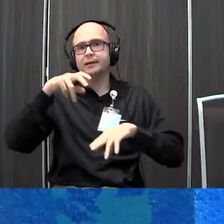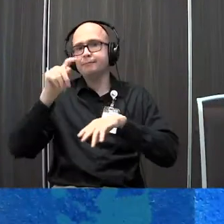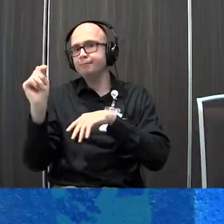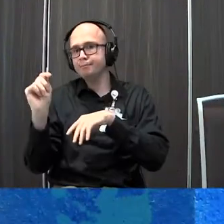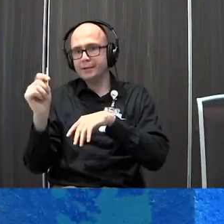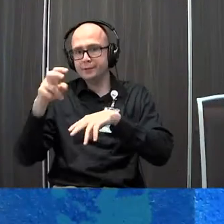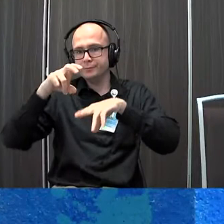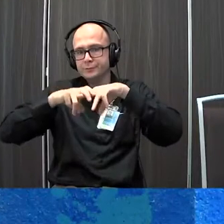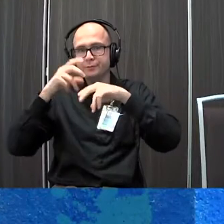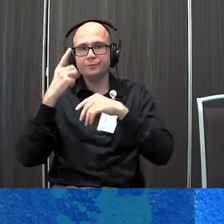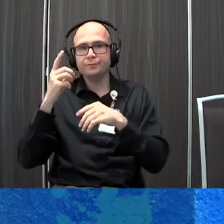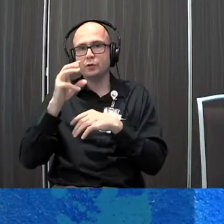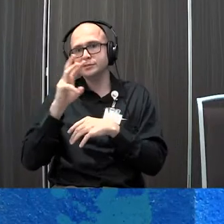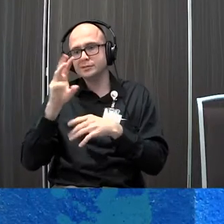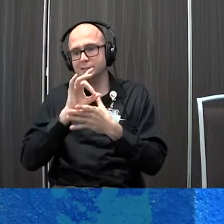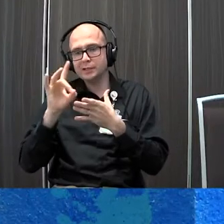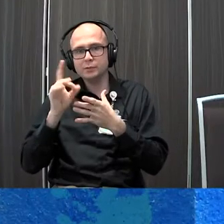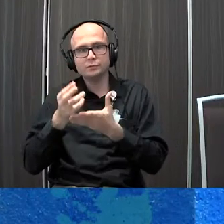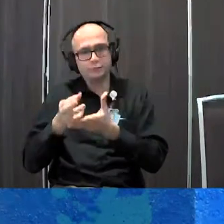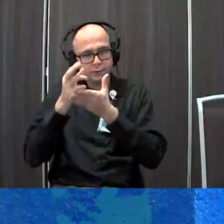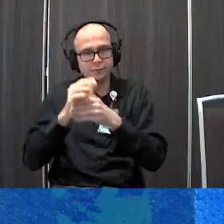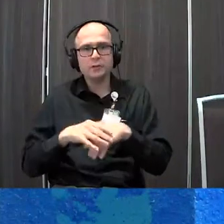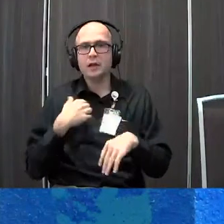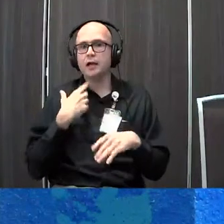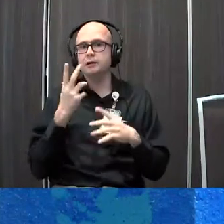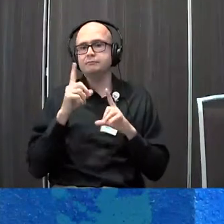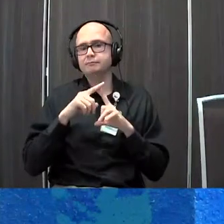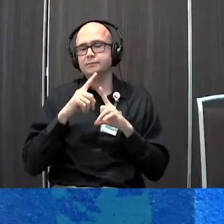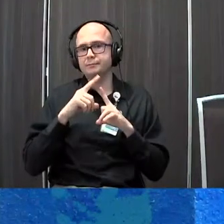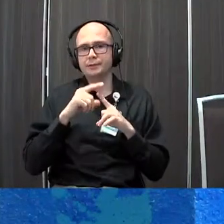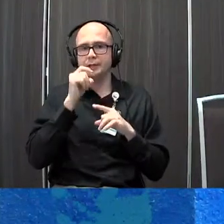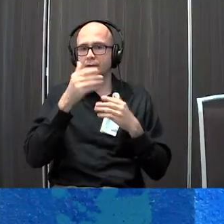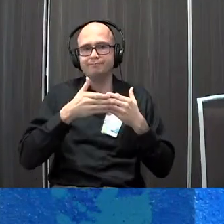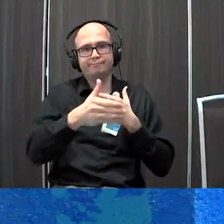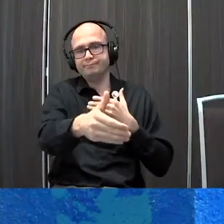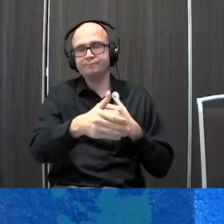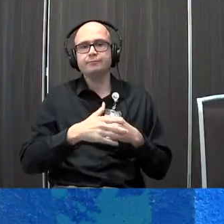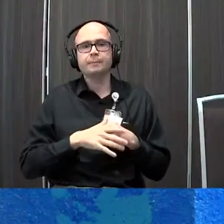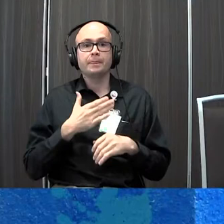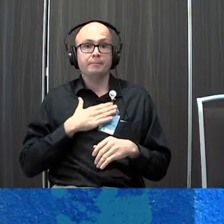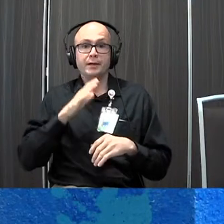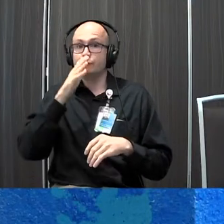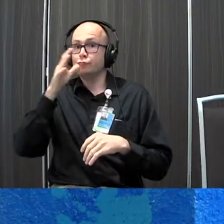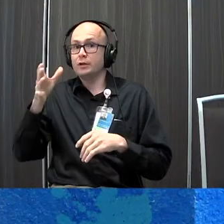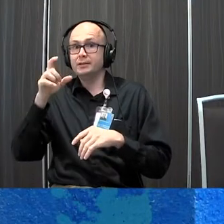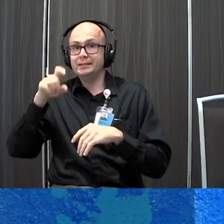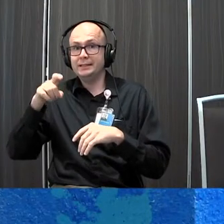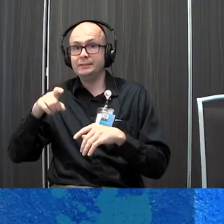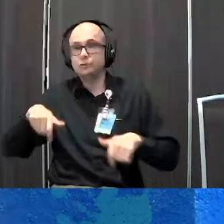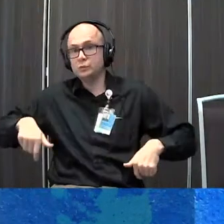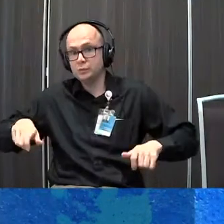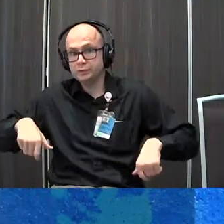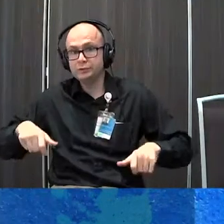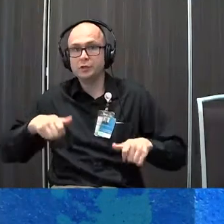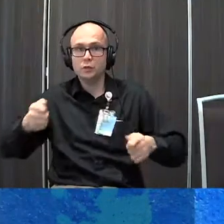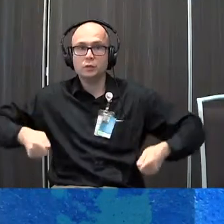to eight weeks for recovery it's something that I will use for an interim and possibly not for a long term or my grandmother needs to have an adapted wheelchair or